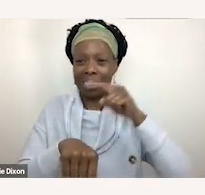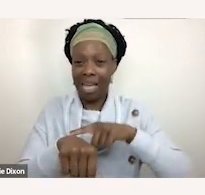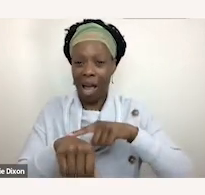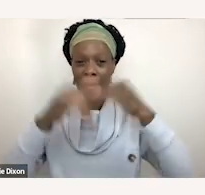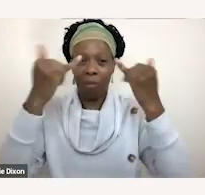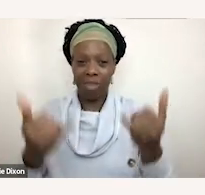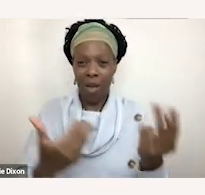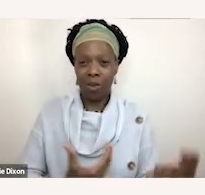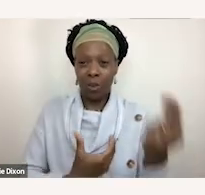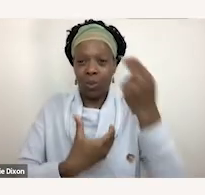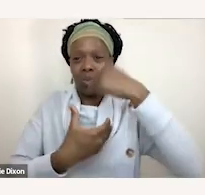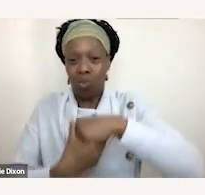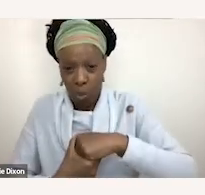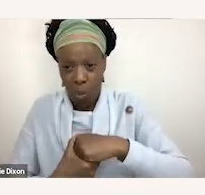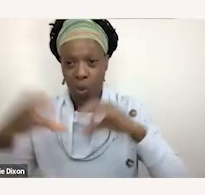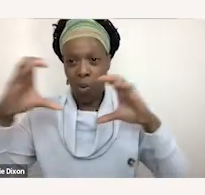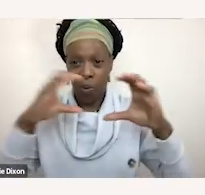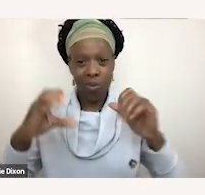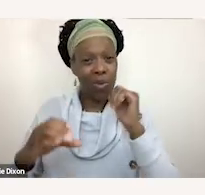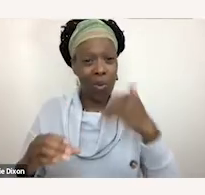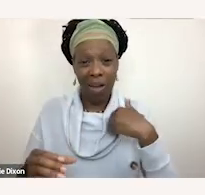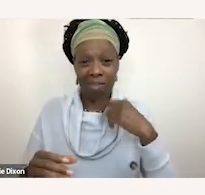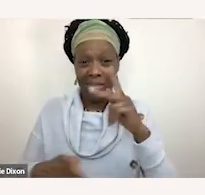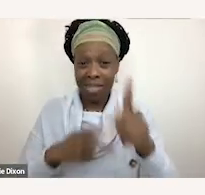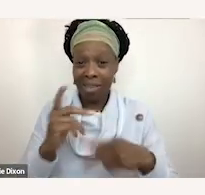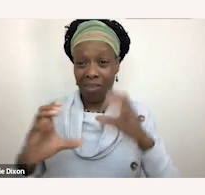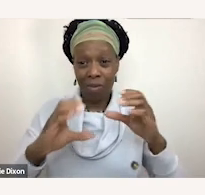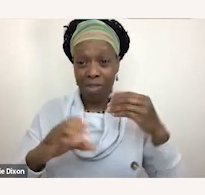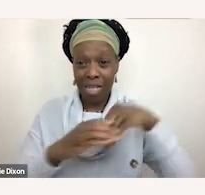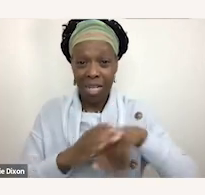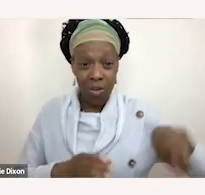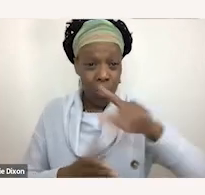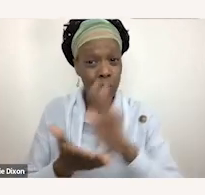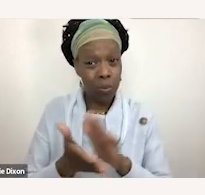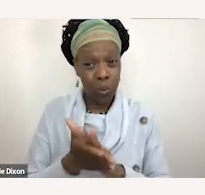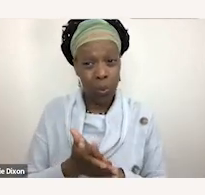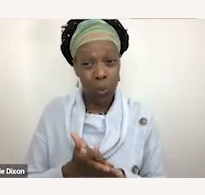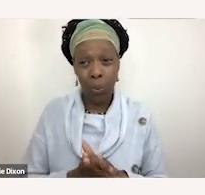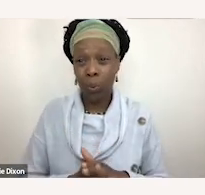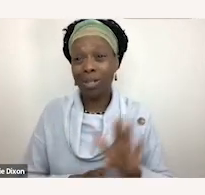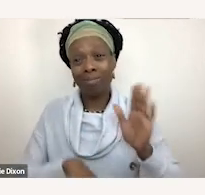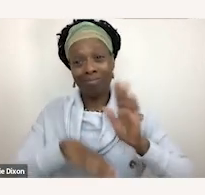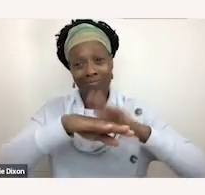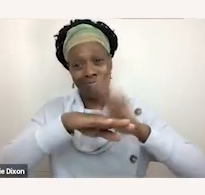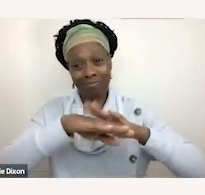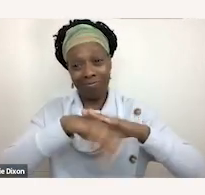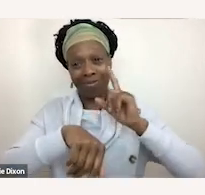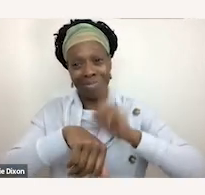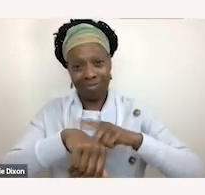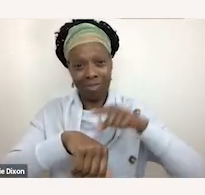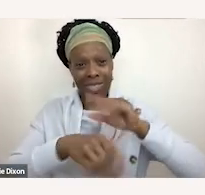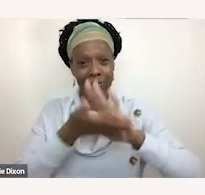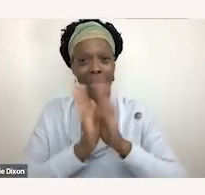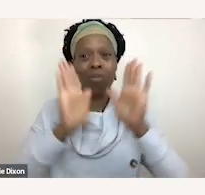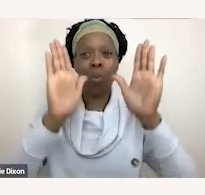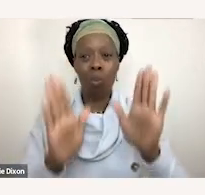isn't a disability curriculum that's happening in your school if these conversations aren't happening in your school this is a wonderful package um that you